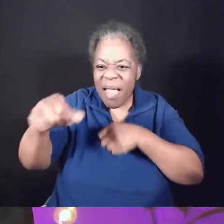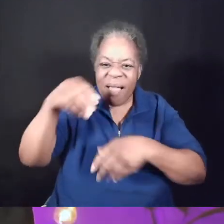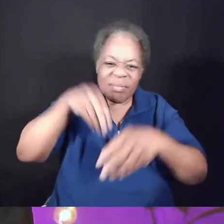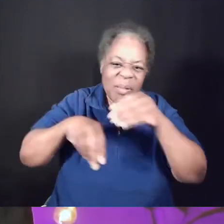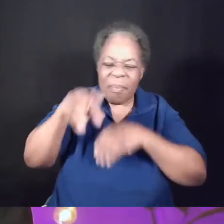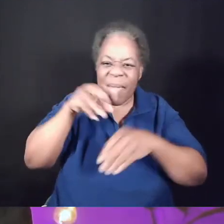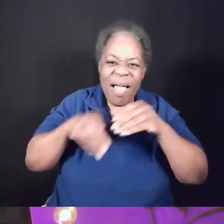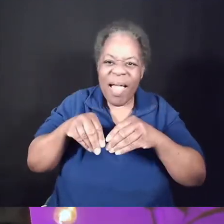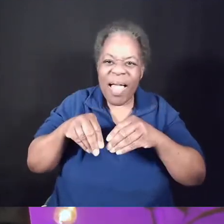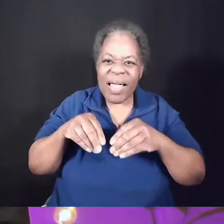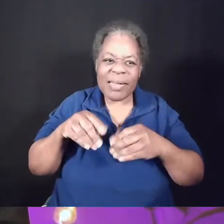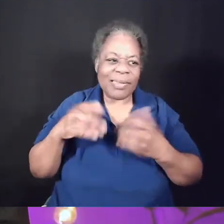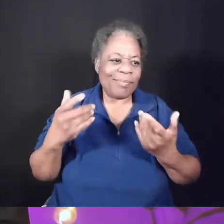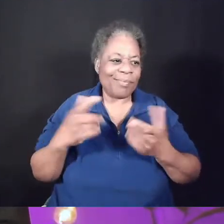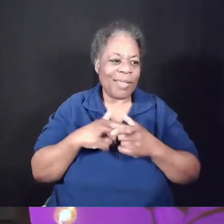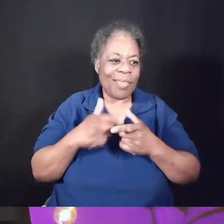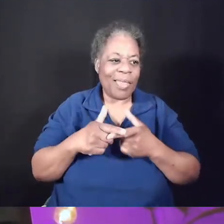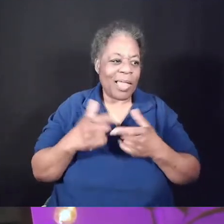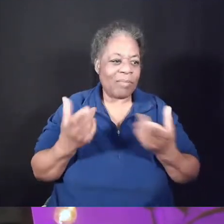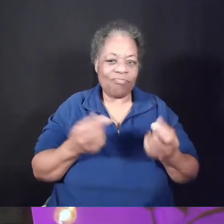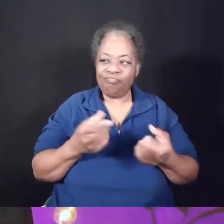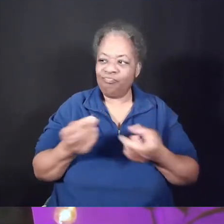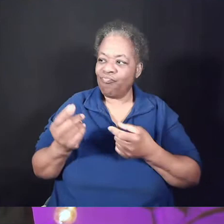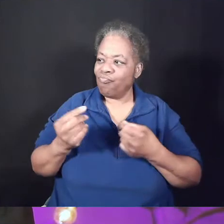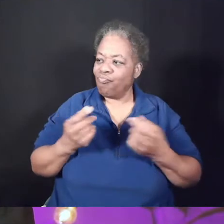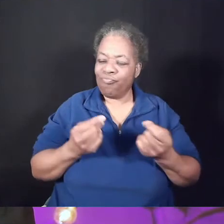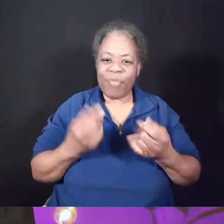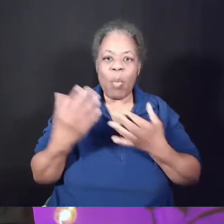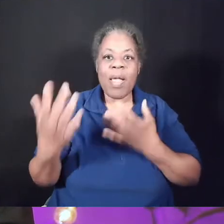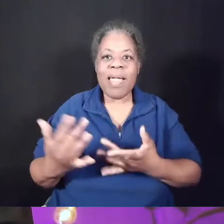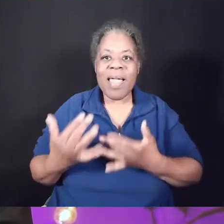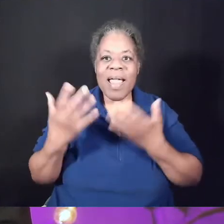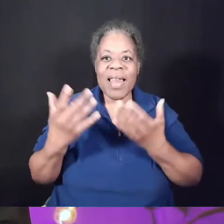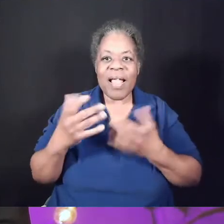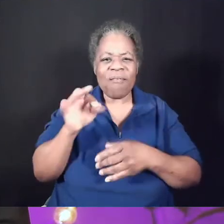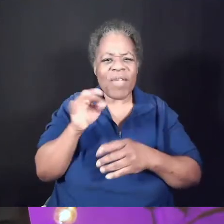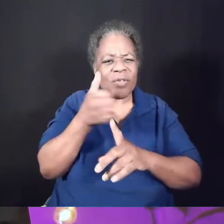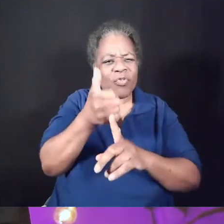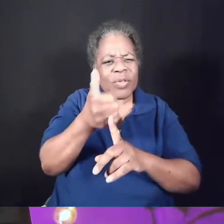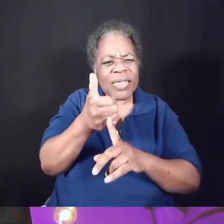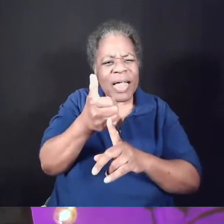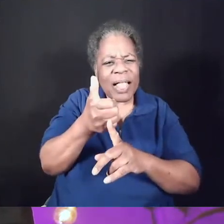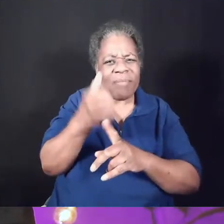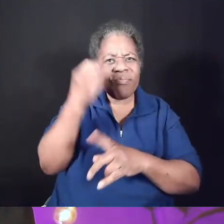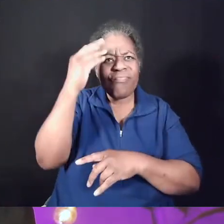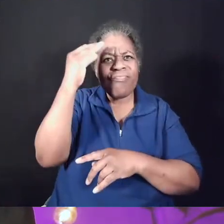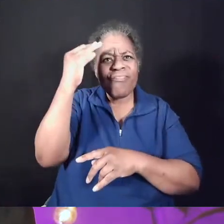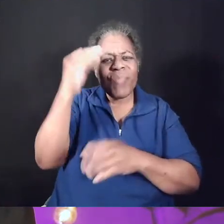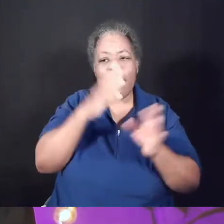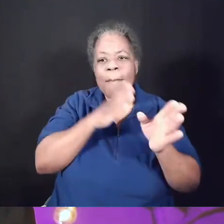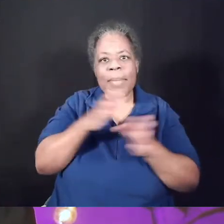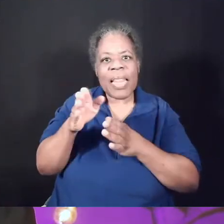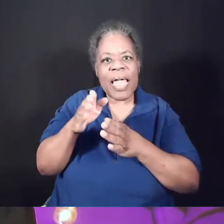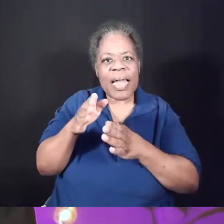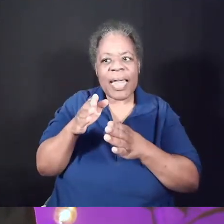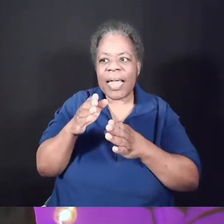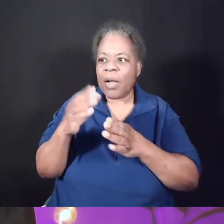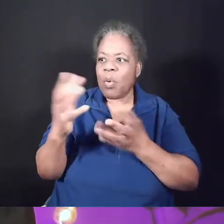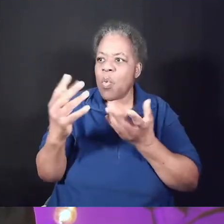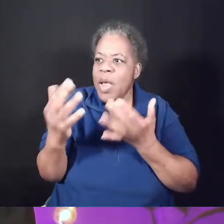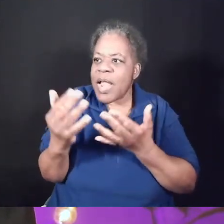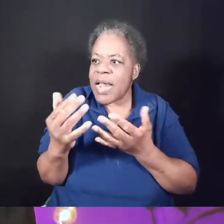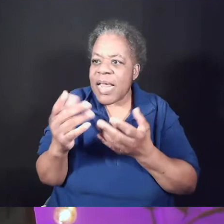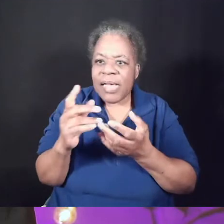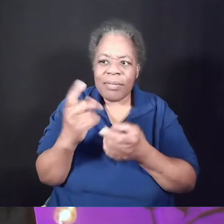ourselves waiting. You have you ever found yourself wondering about planning for or waiting on change?